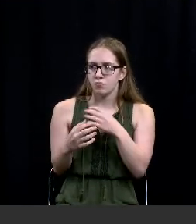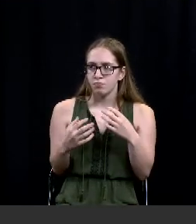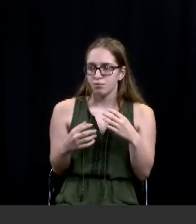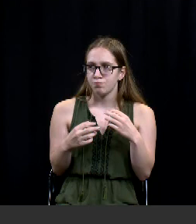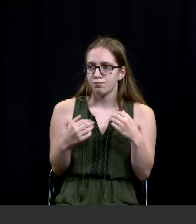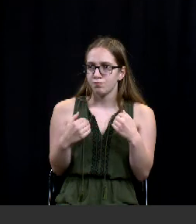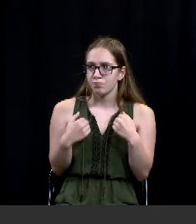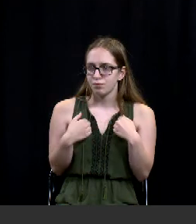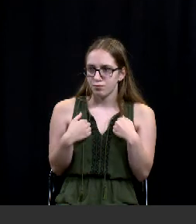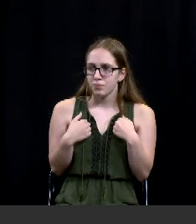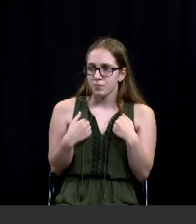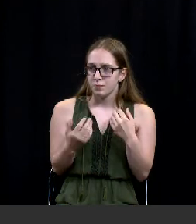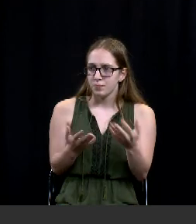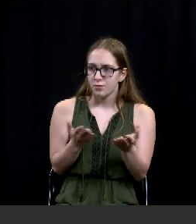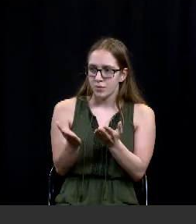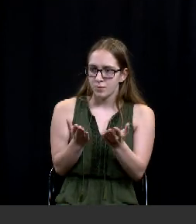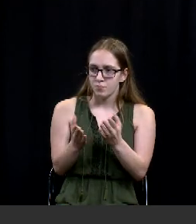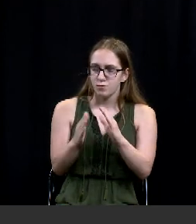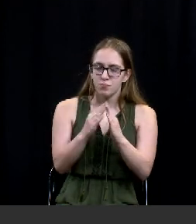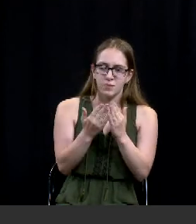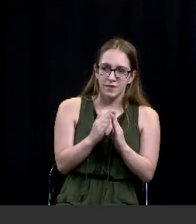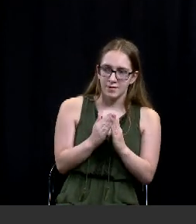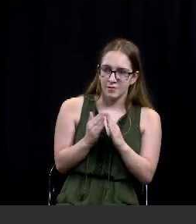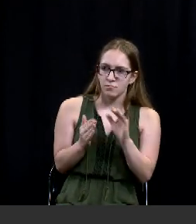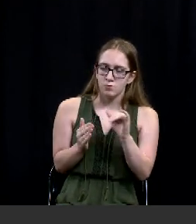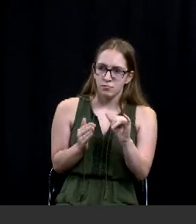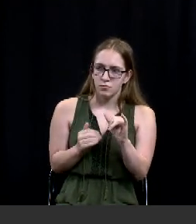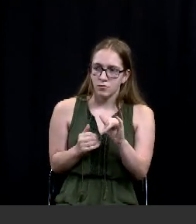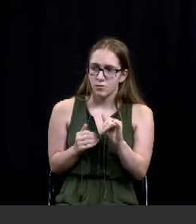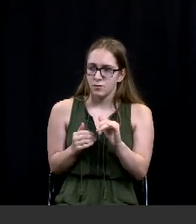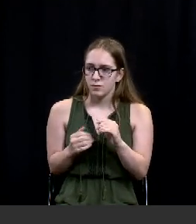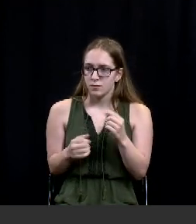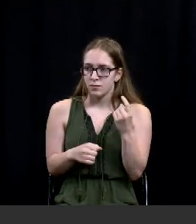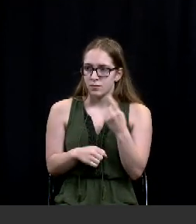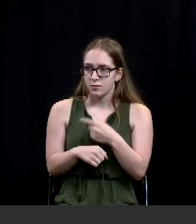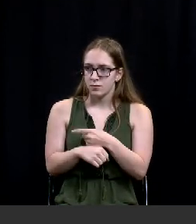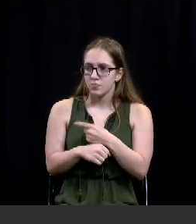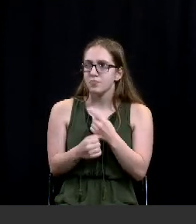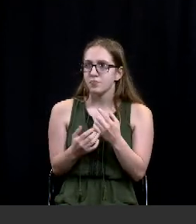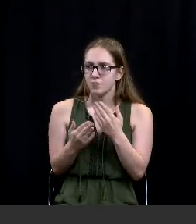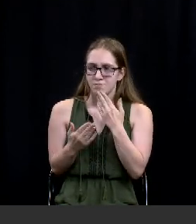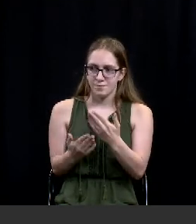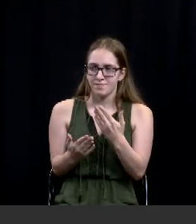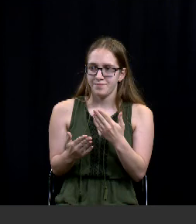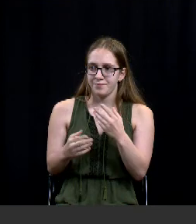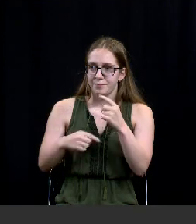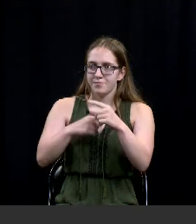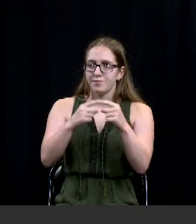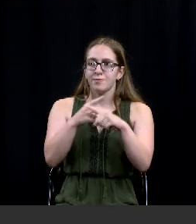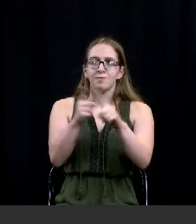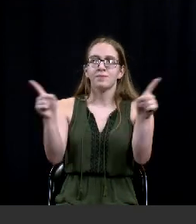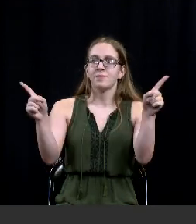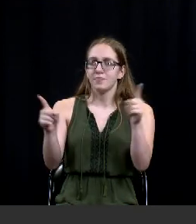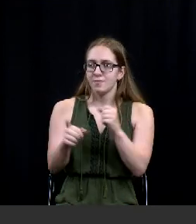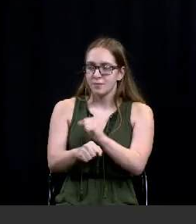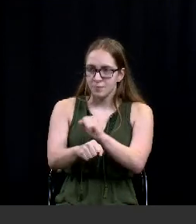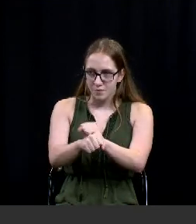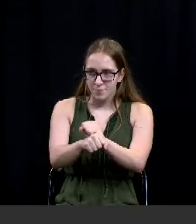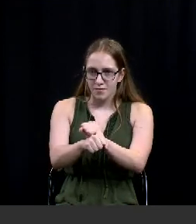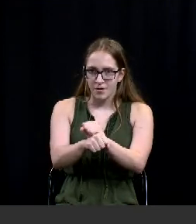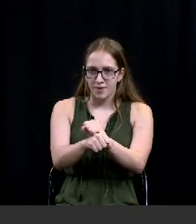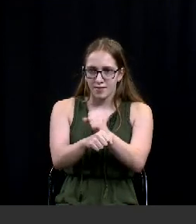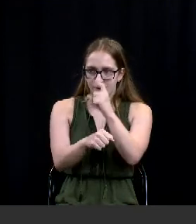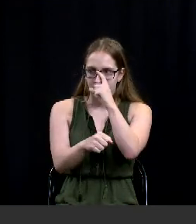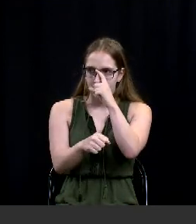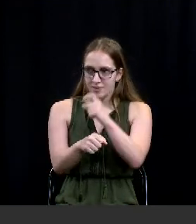city and in our community uh and so today i just really wanted to thank them publicly for all of their work and and making sure